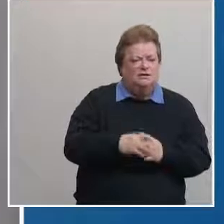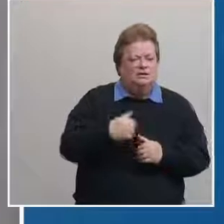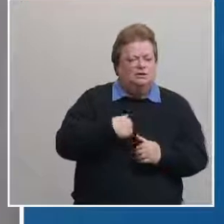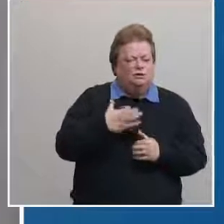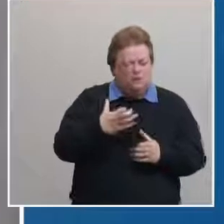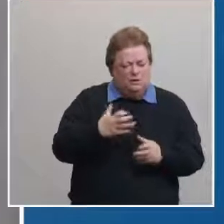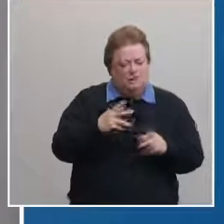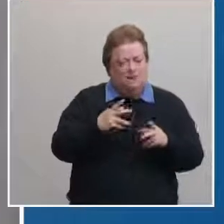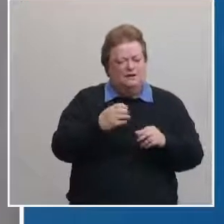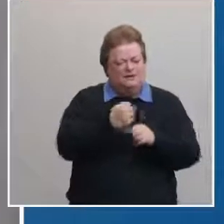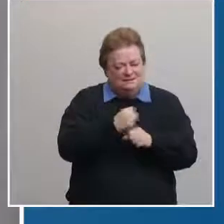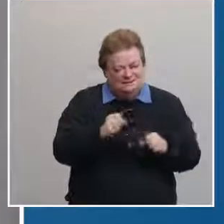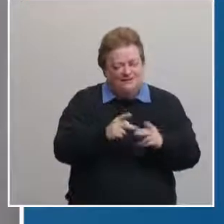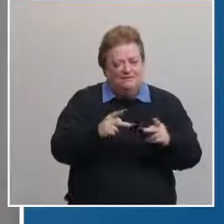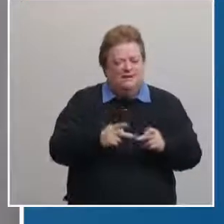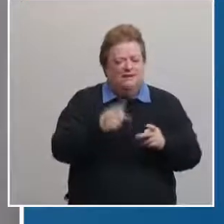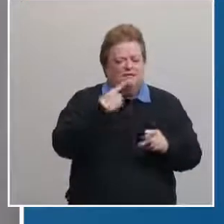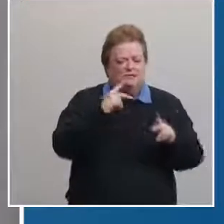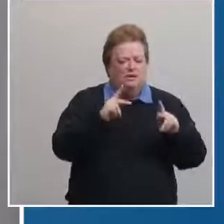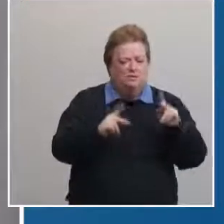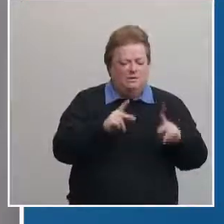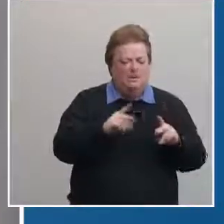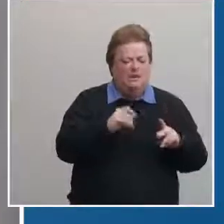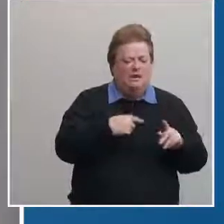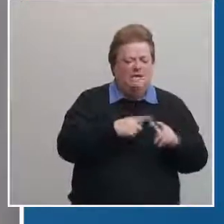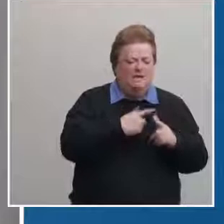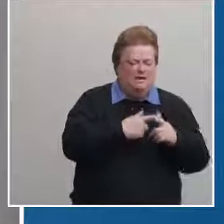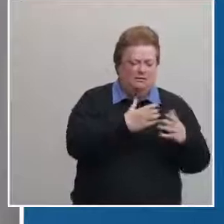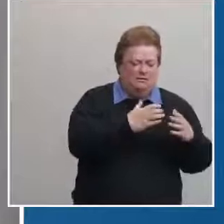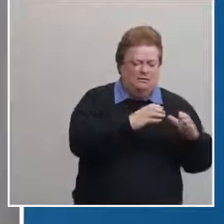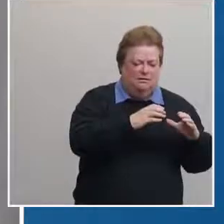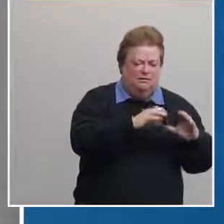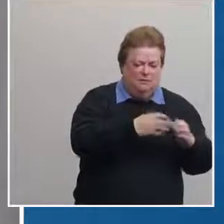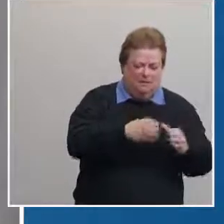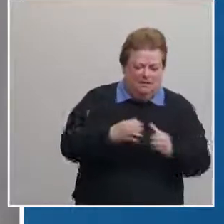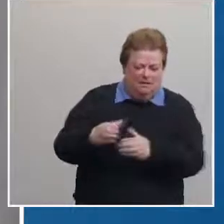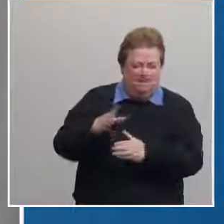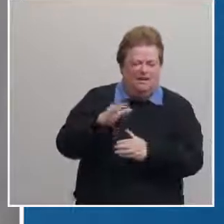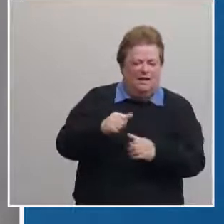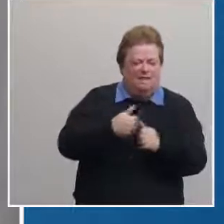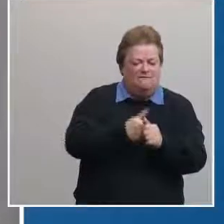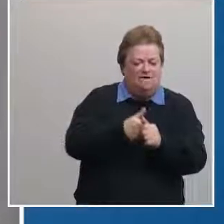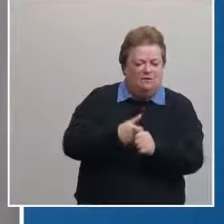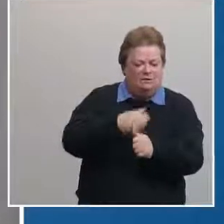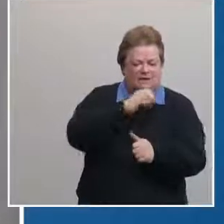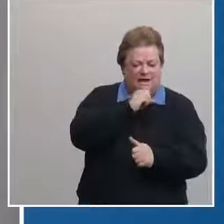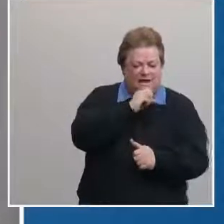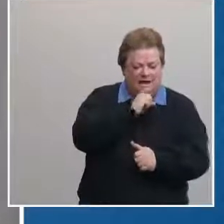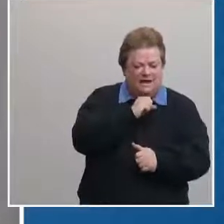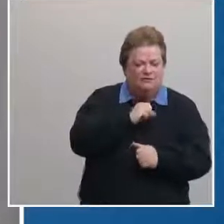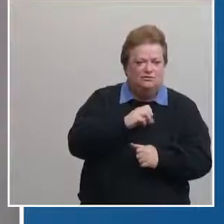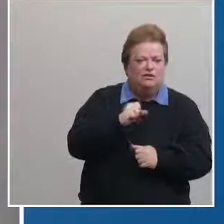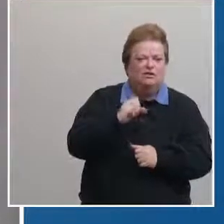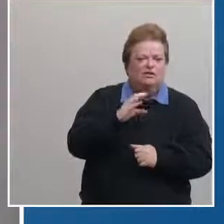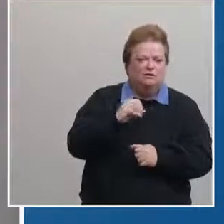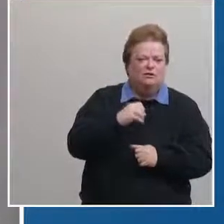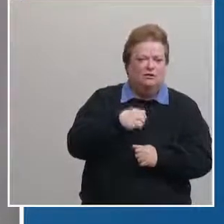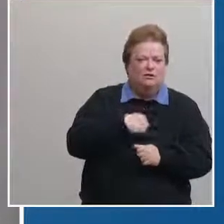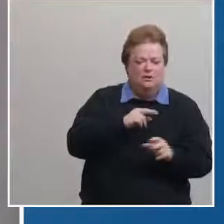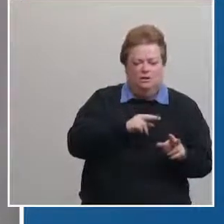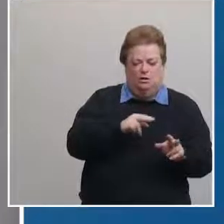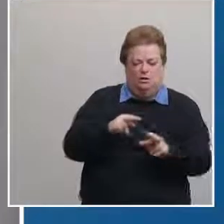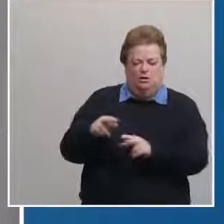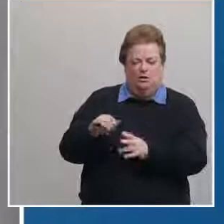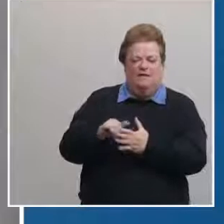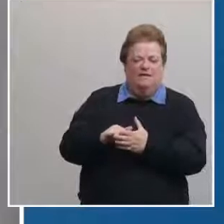people safely and we'll break it down by age groupings and allow a certain number of reservations based on our vaccine